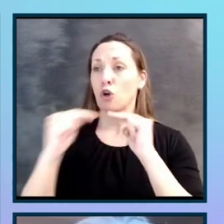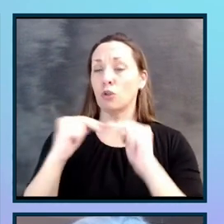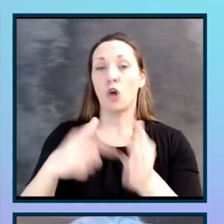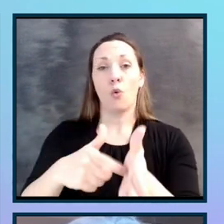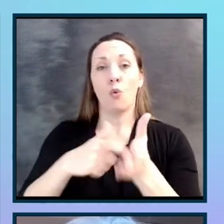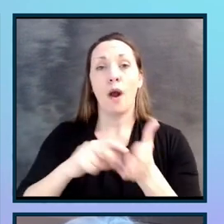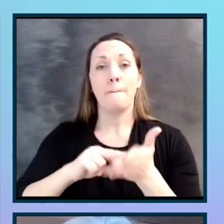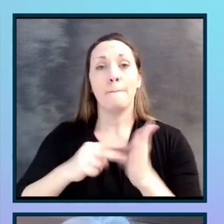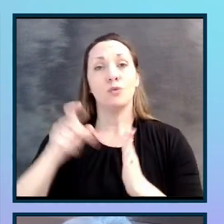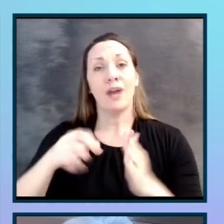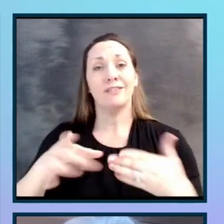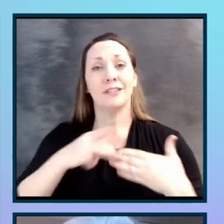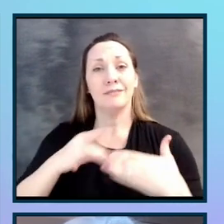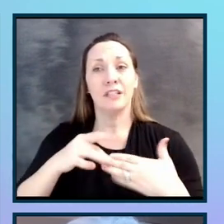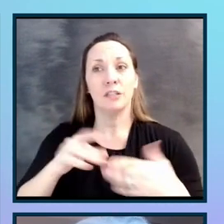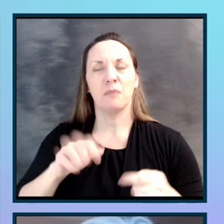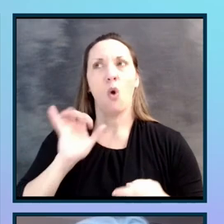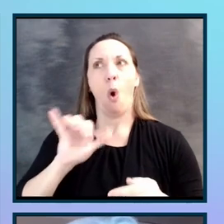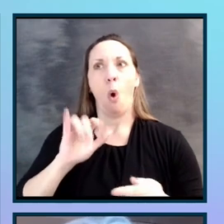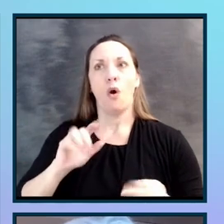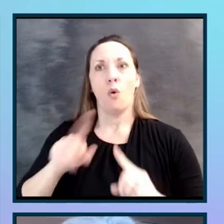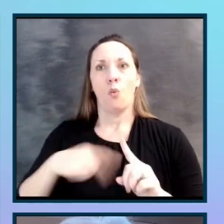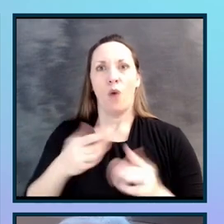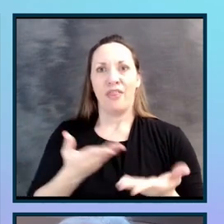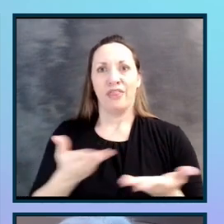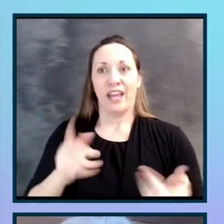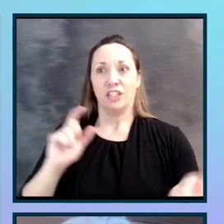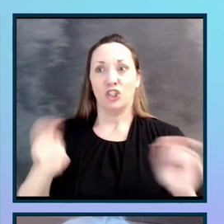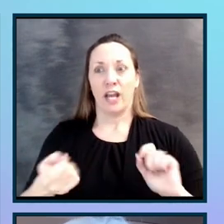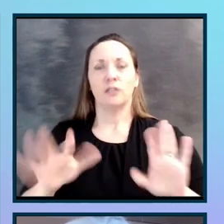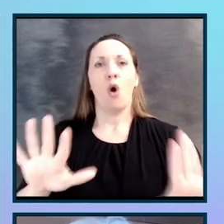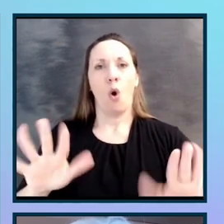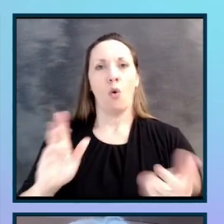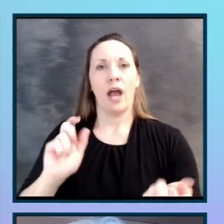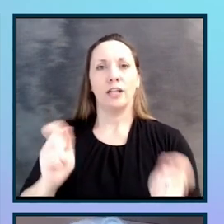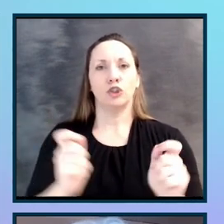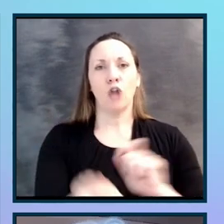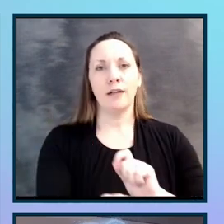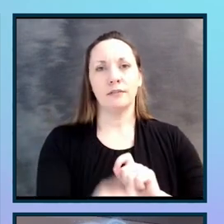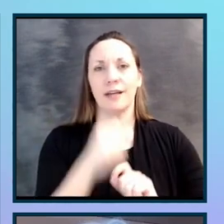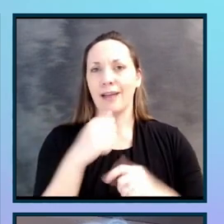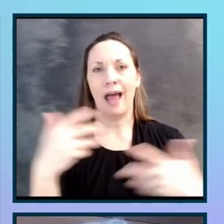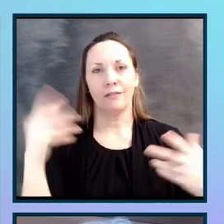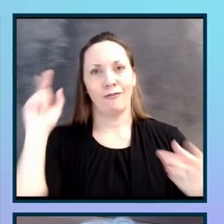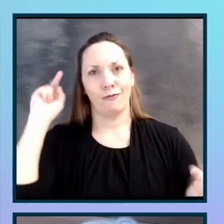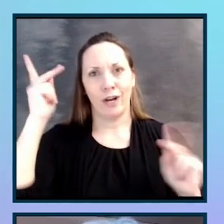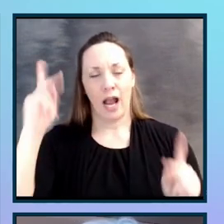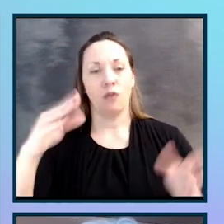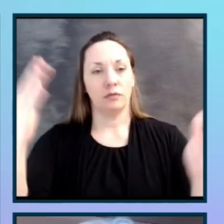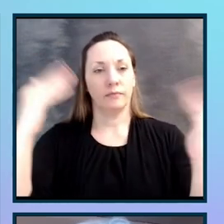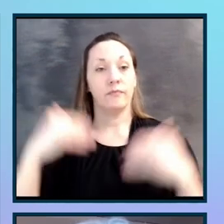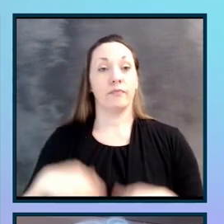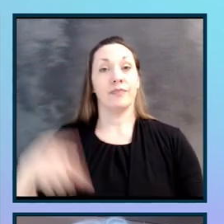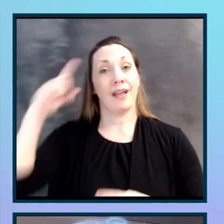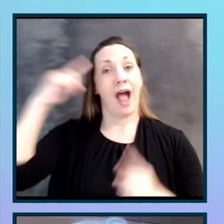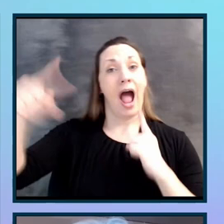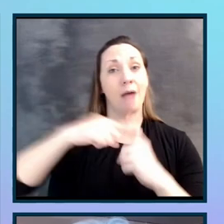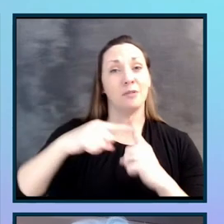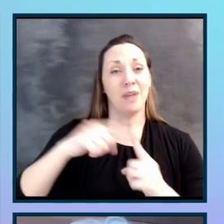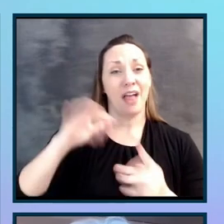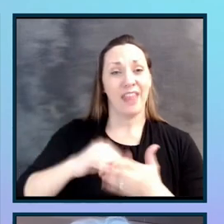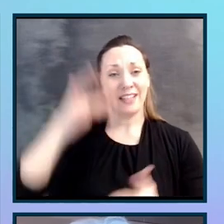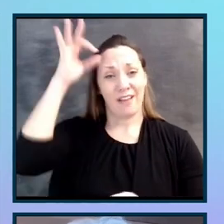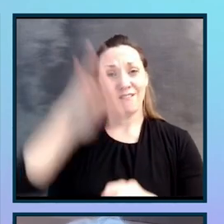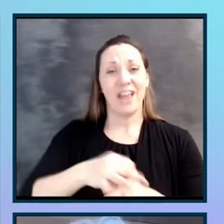pivot when things change, to not freak out when they do. Optimism is a faith that leads to achievement.